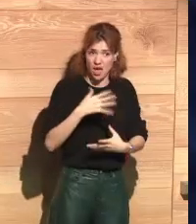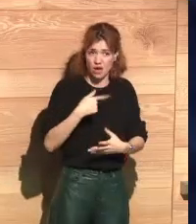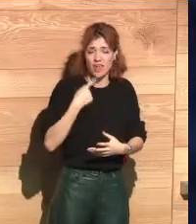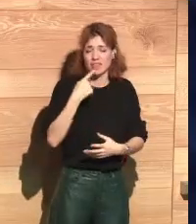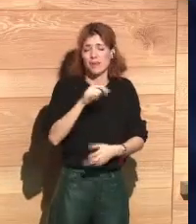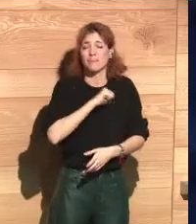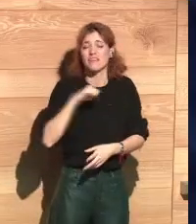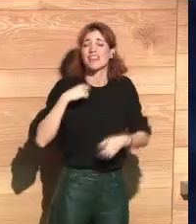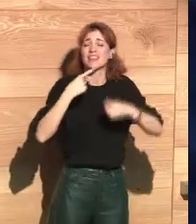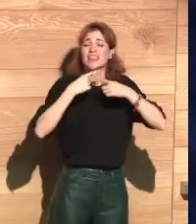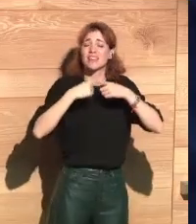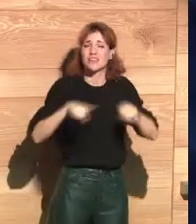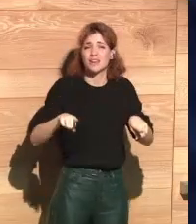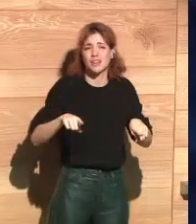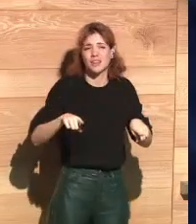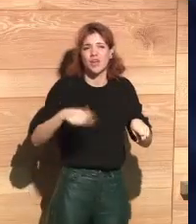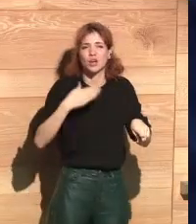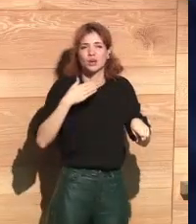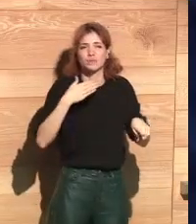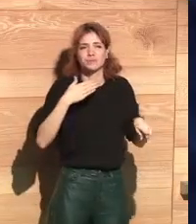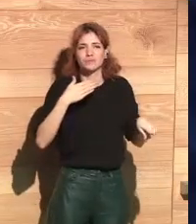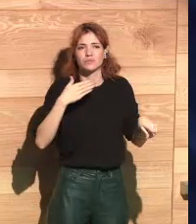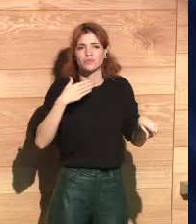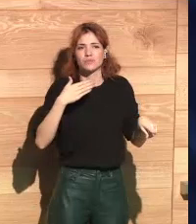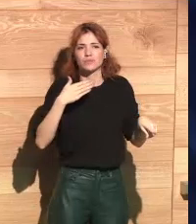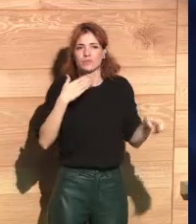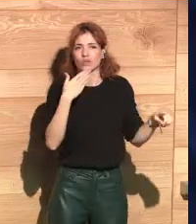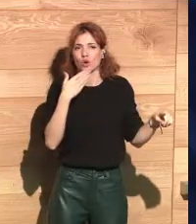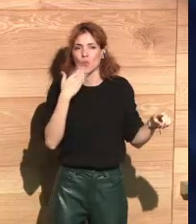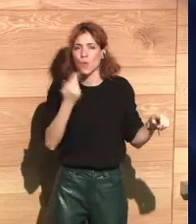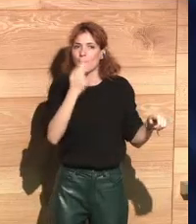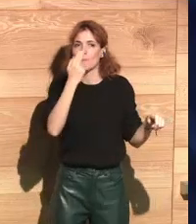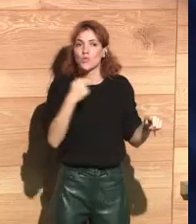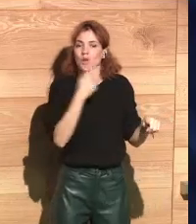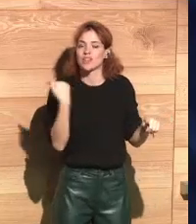one can have enough information to put your safety at risk.